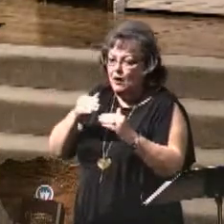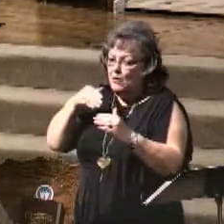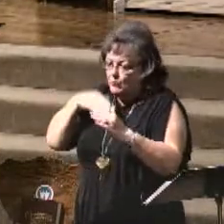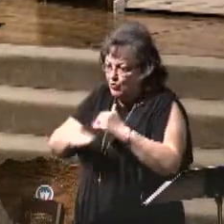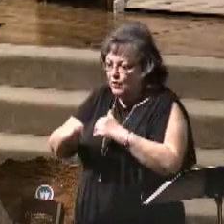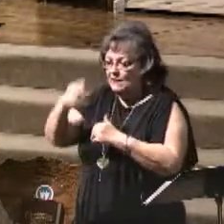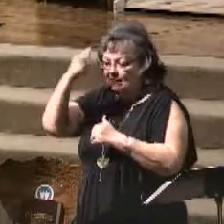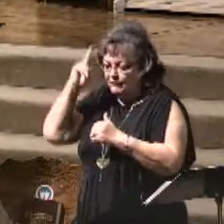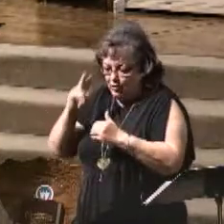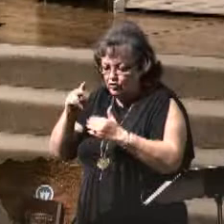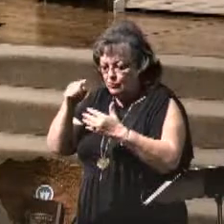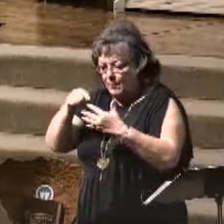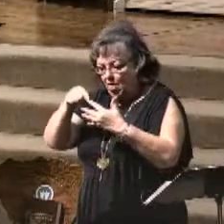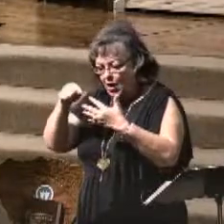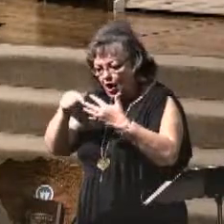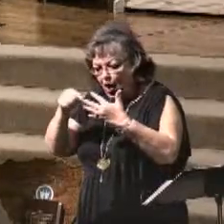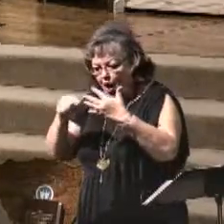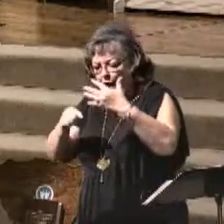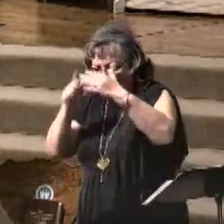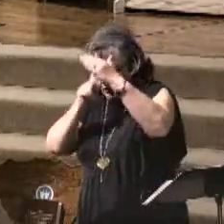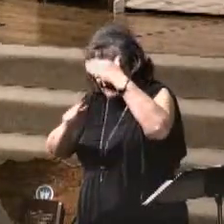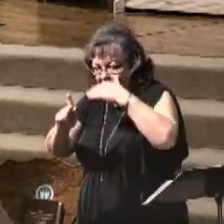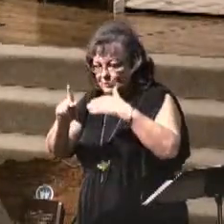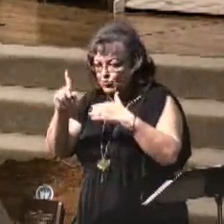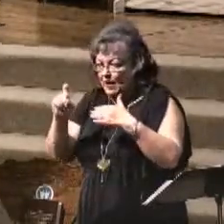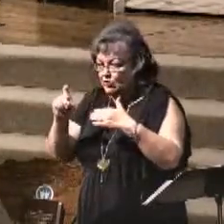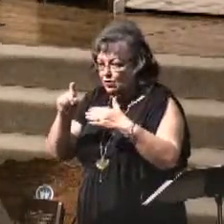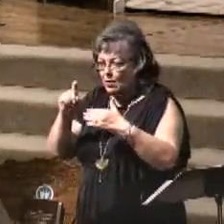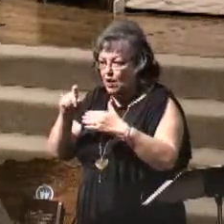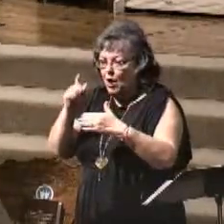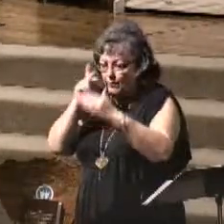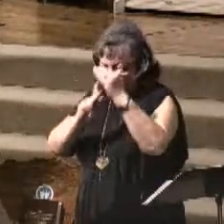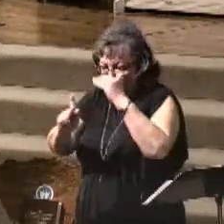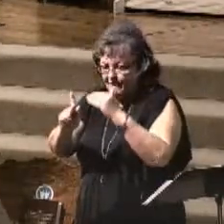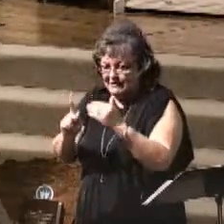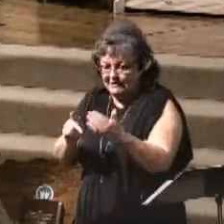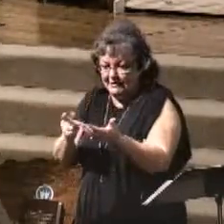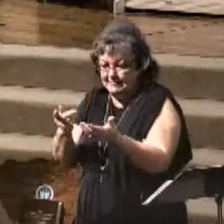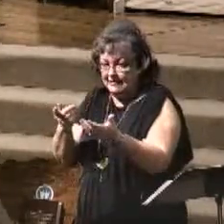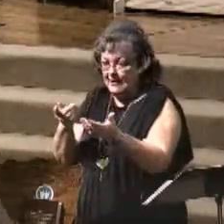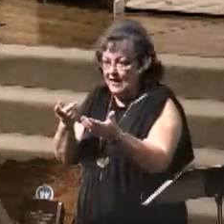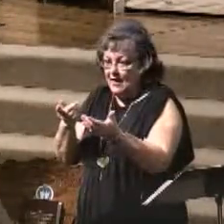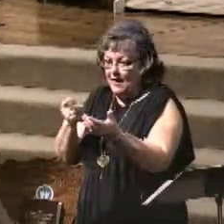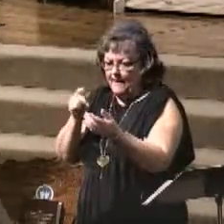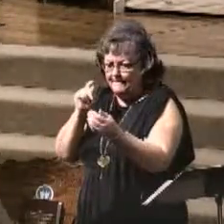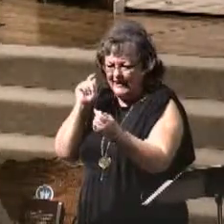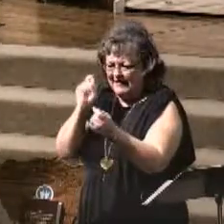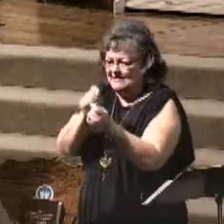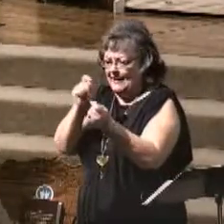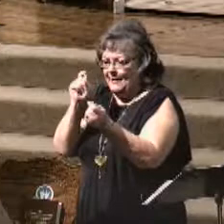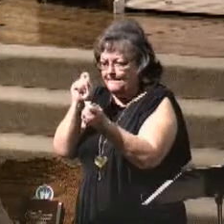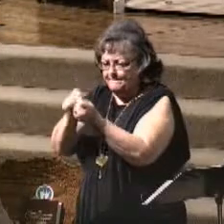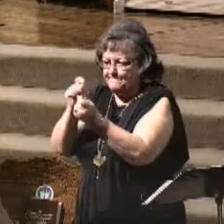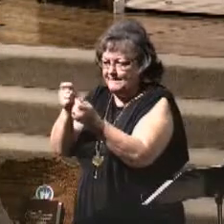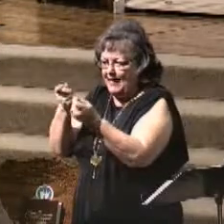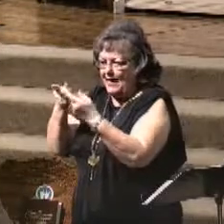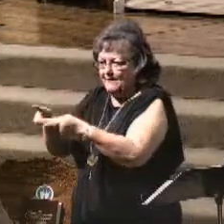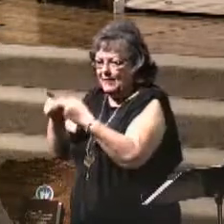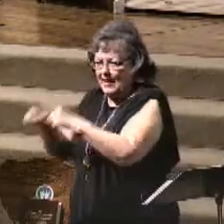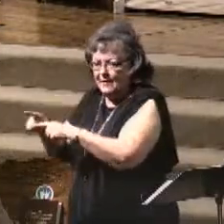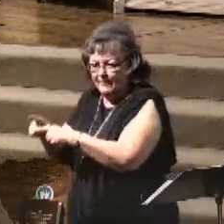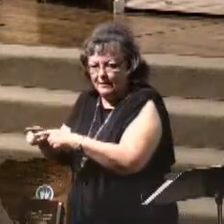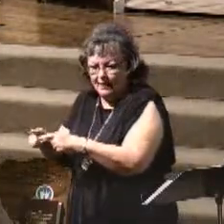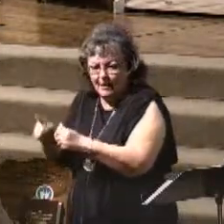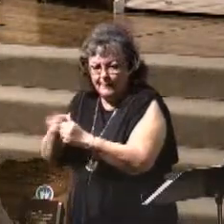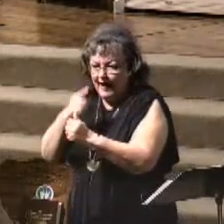going down through the prophecies, a hundred prophecies fulfilled with pinpoint accuracy, every single one of them, about his